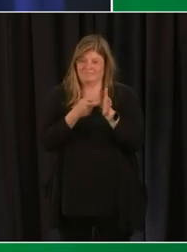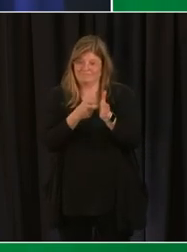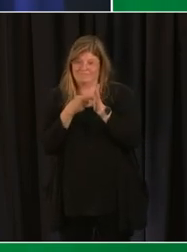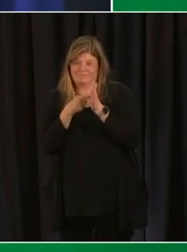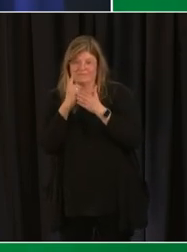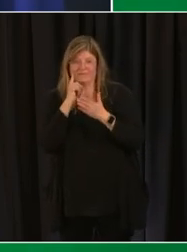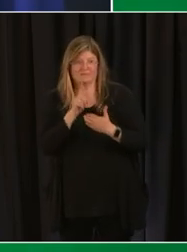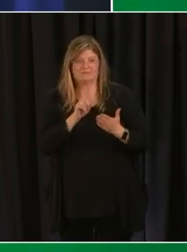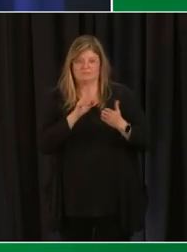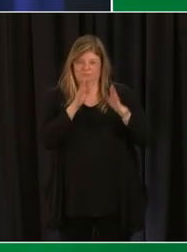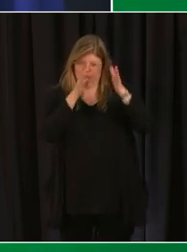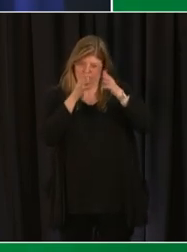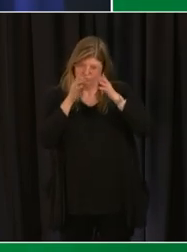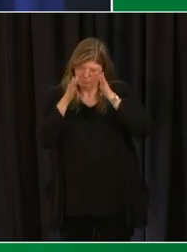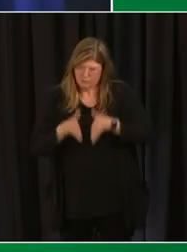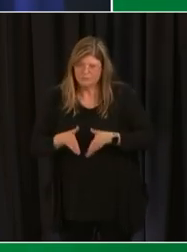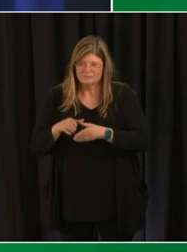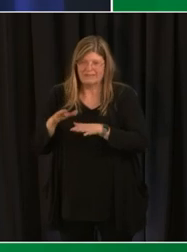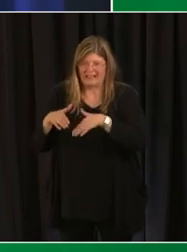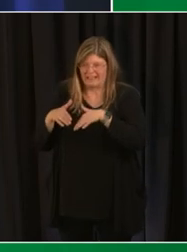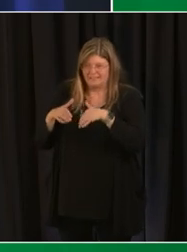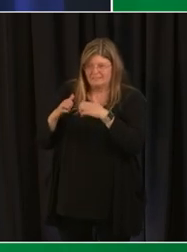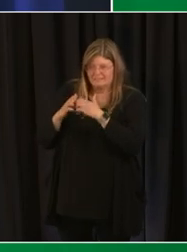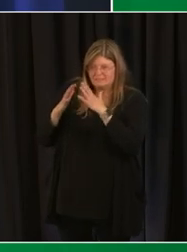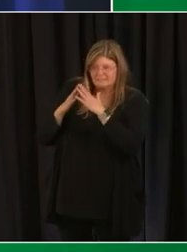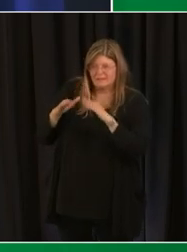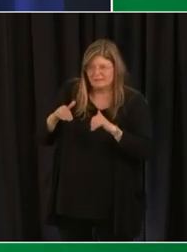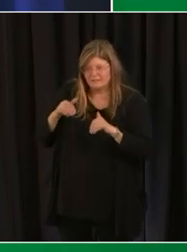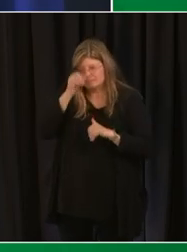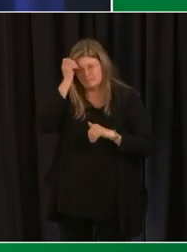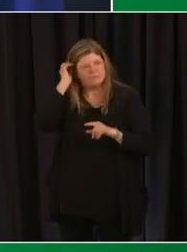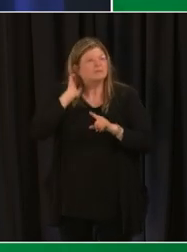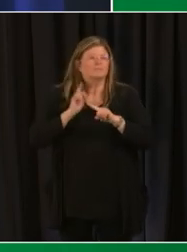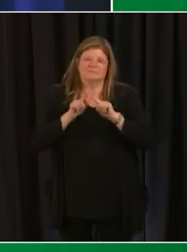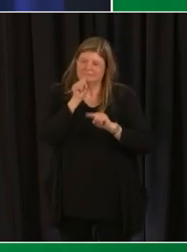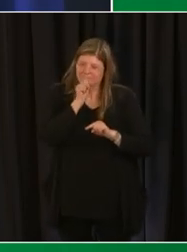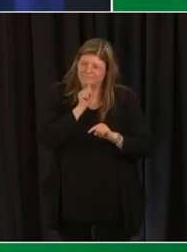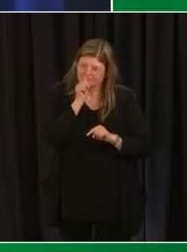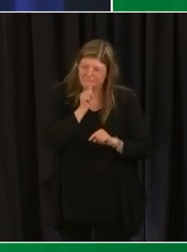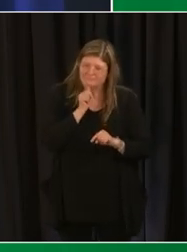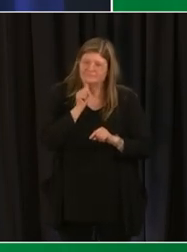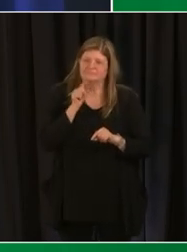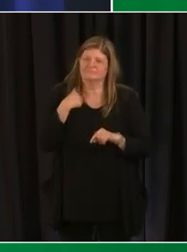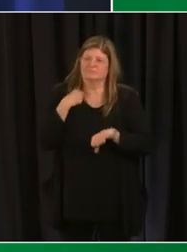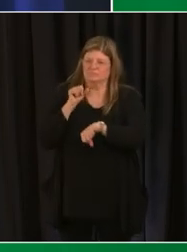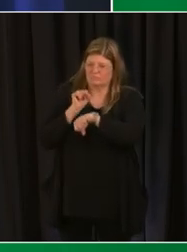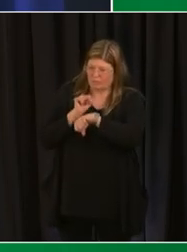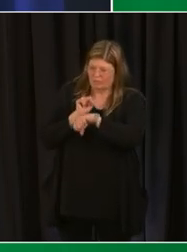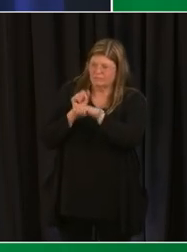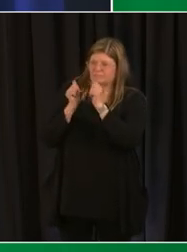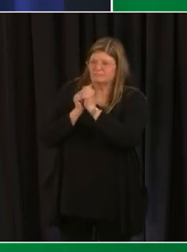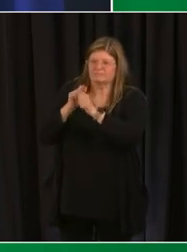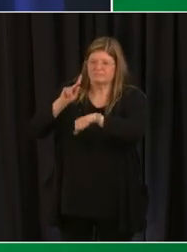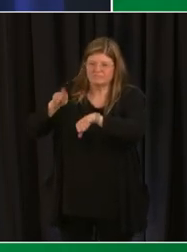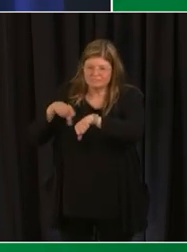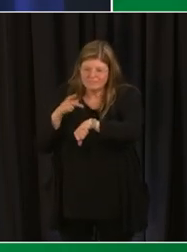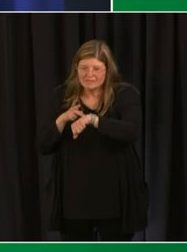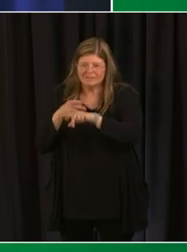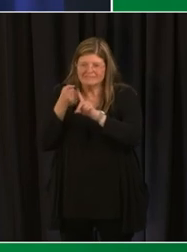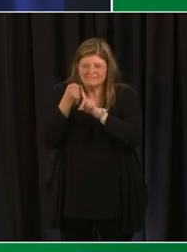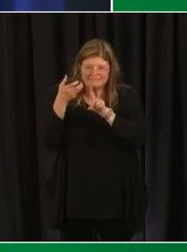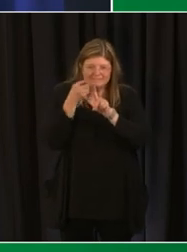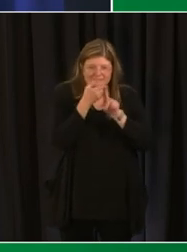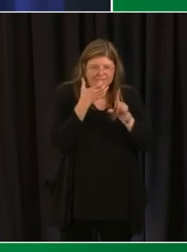for in-person learning where we're not able to accommodate all of that demand at this point and again we're working with our principals to expand